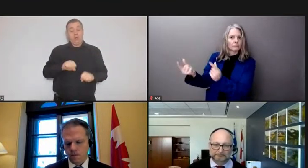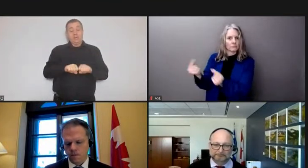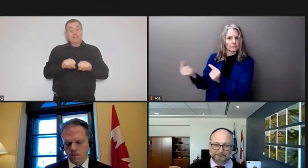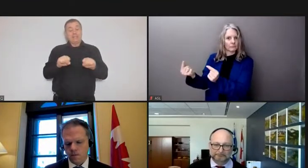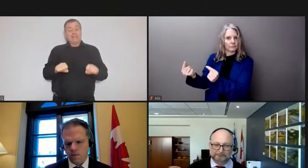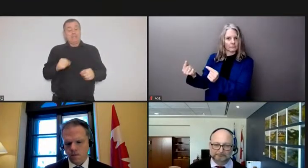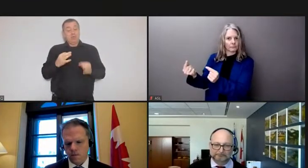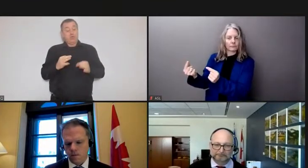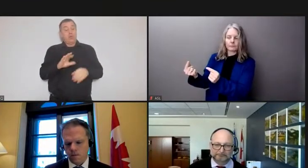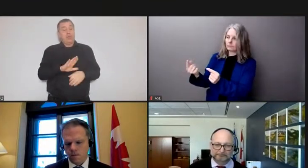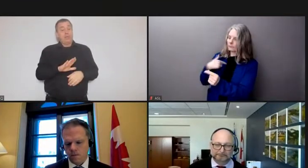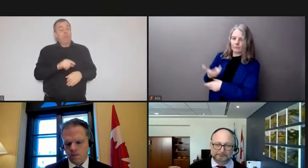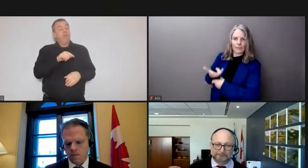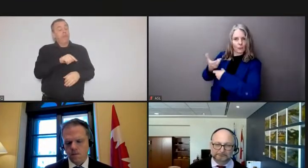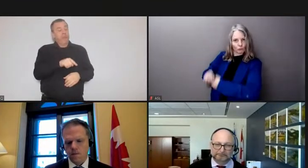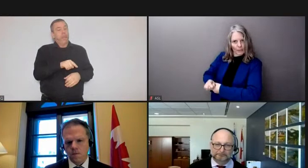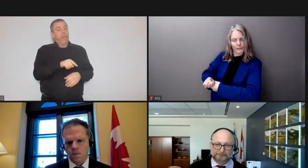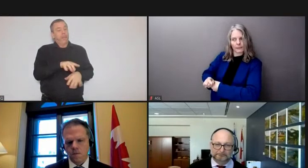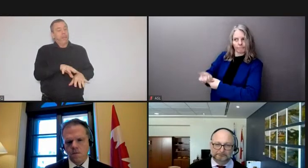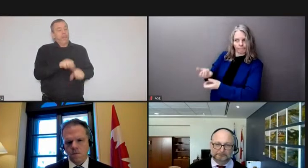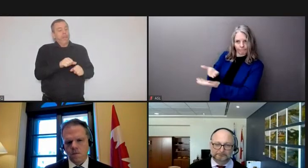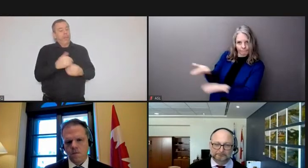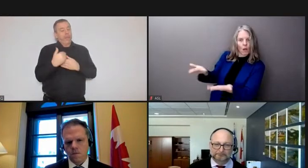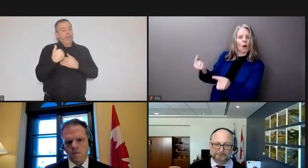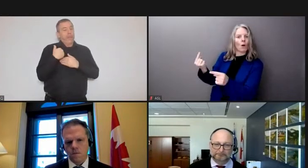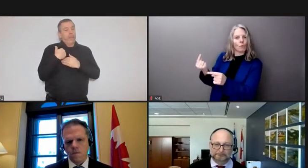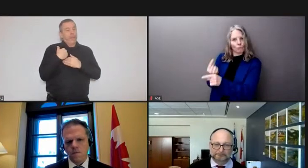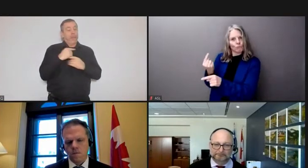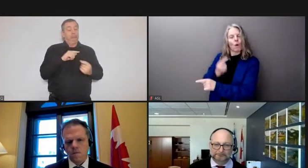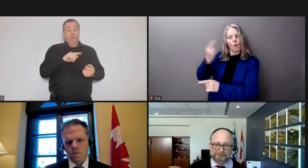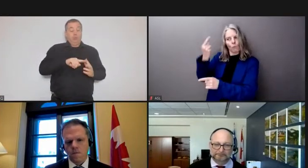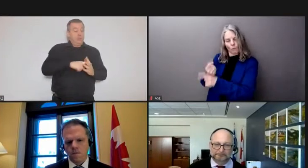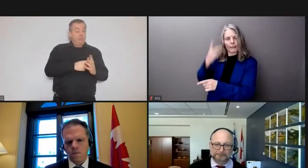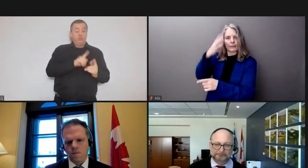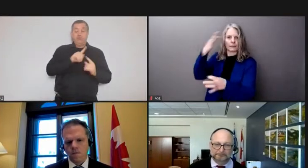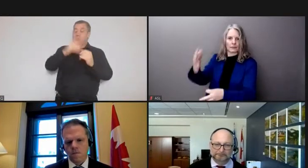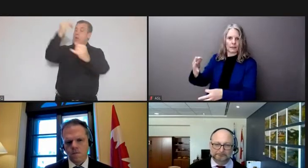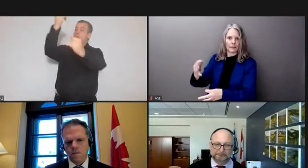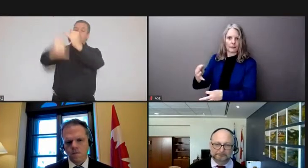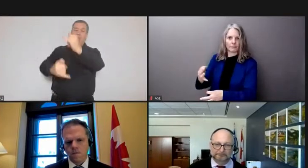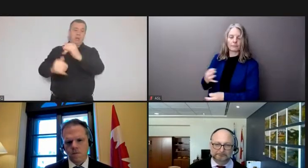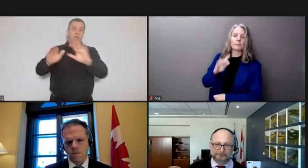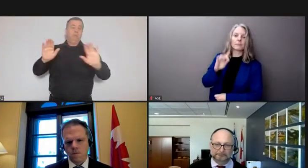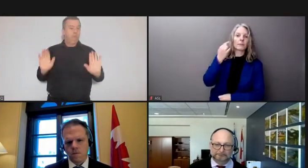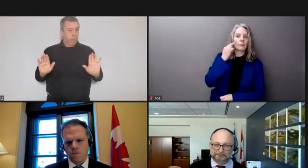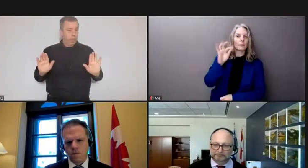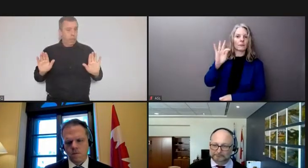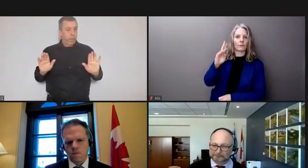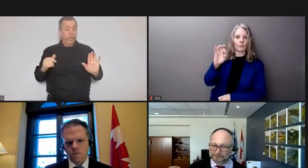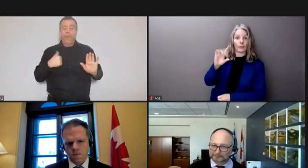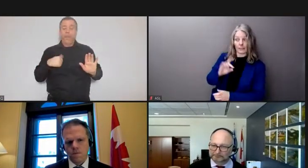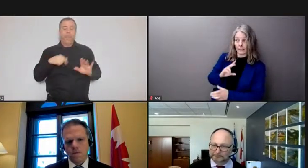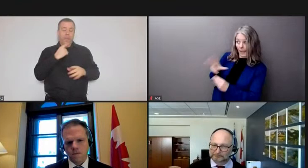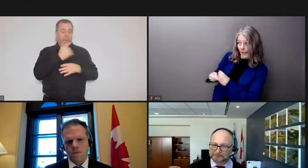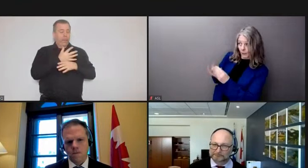and we put our faith in those institutions to do that as well If I could just add one thing is that okay?